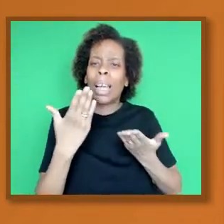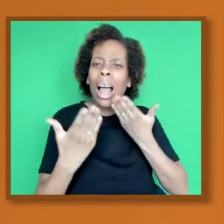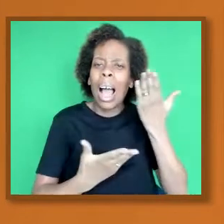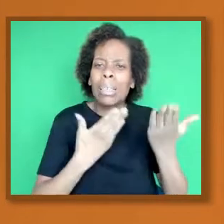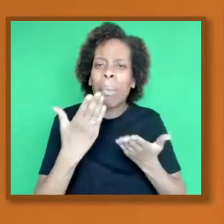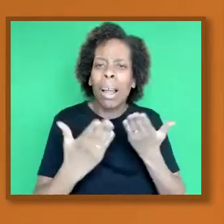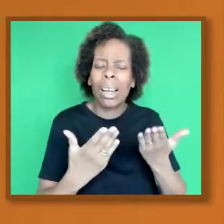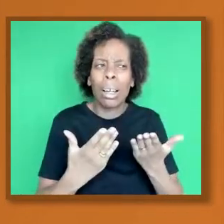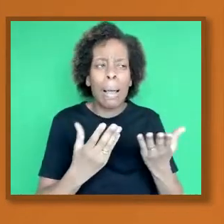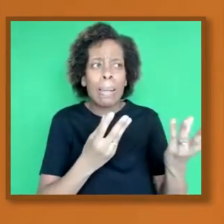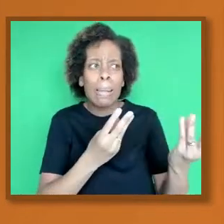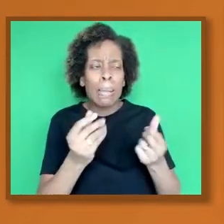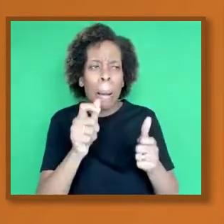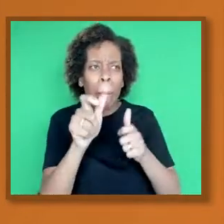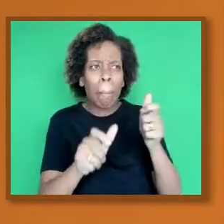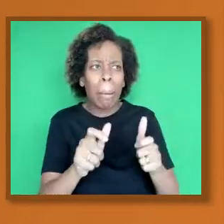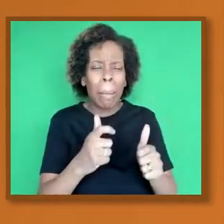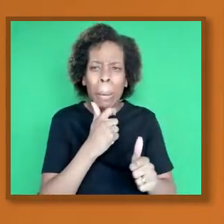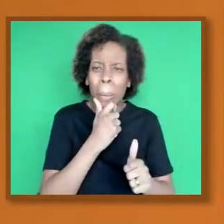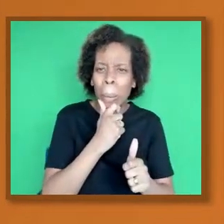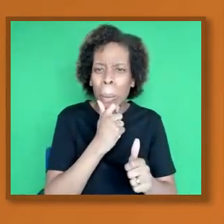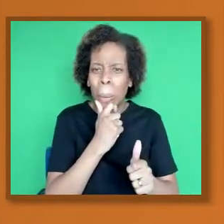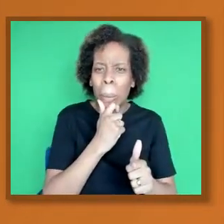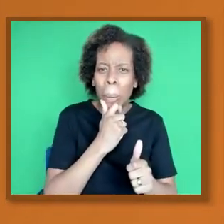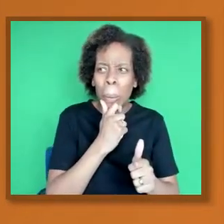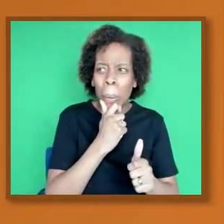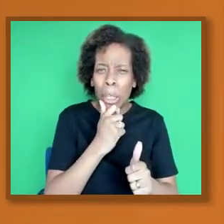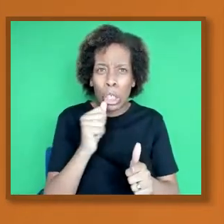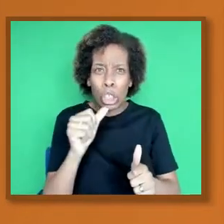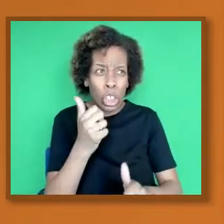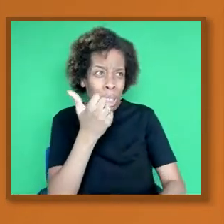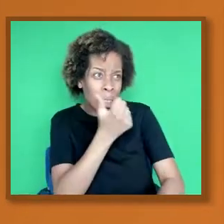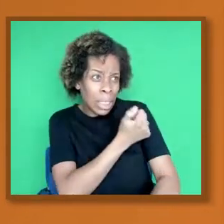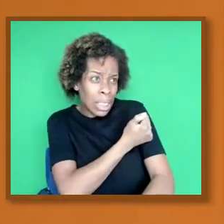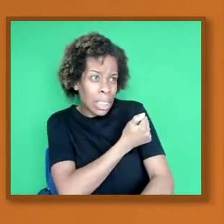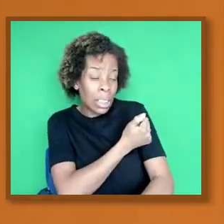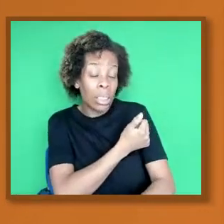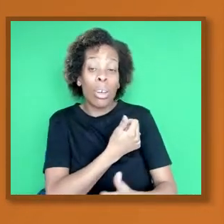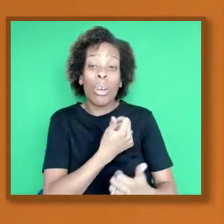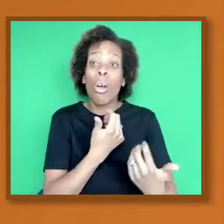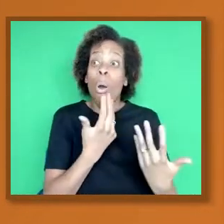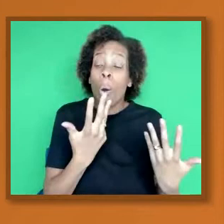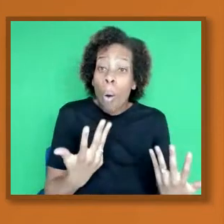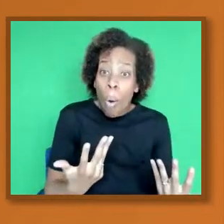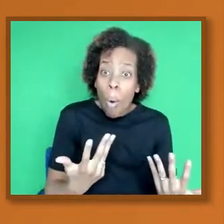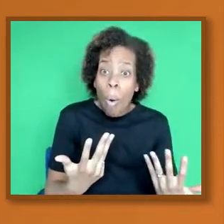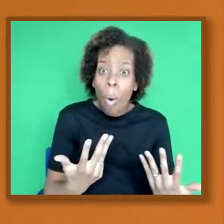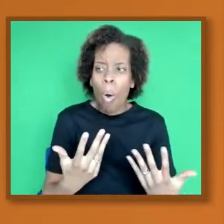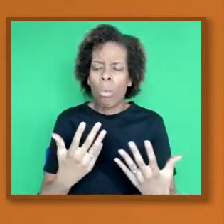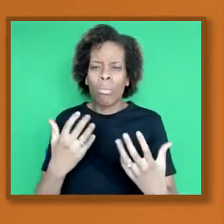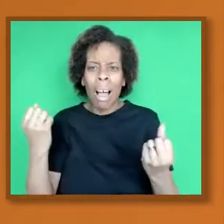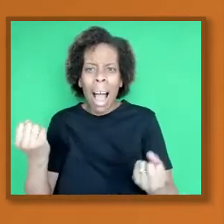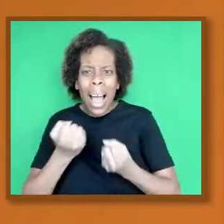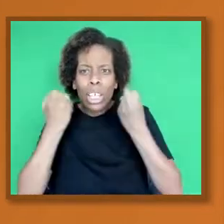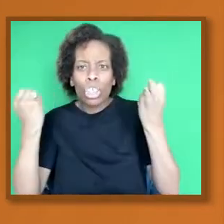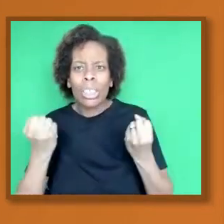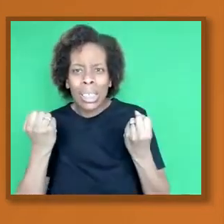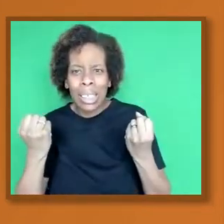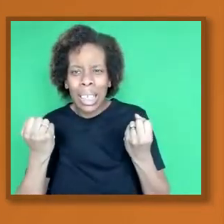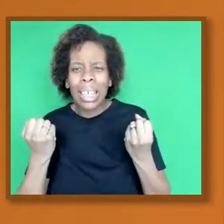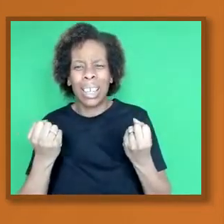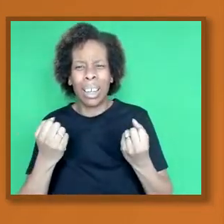it hesitancy or is it about agency? Agency. Agency is the ability for us to make informed decisions,